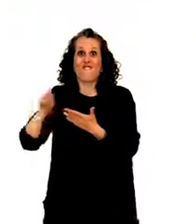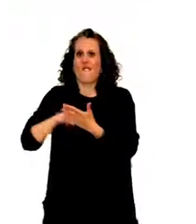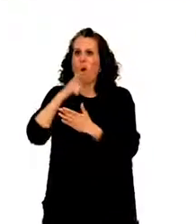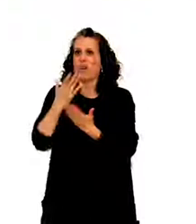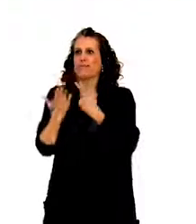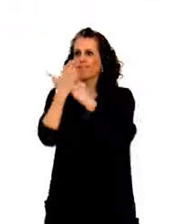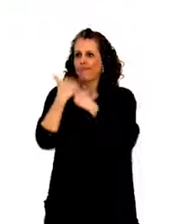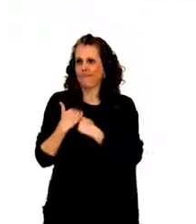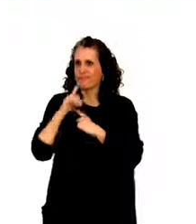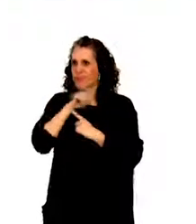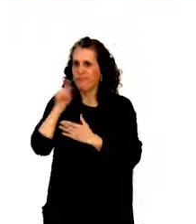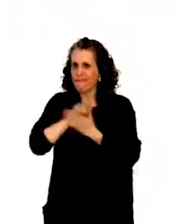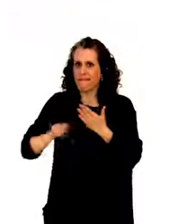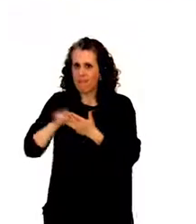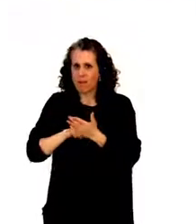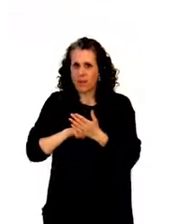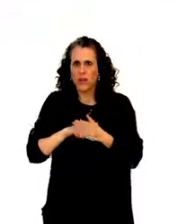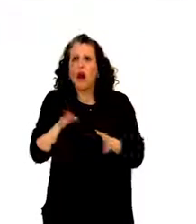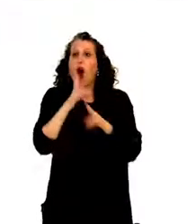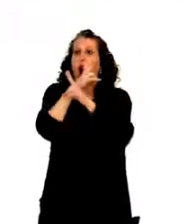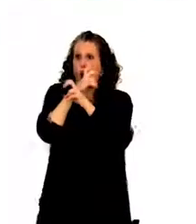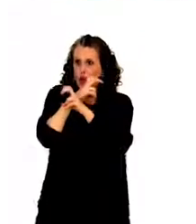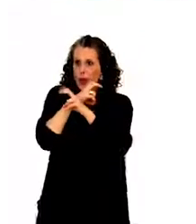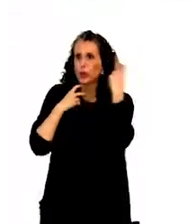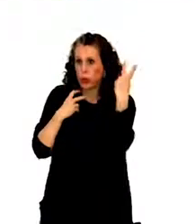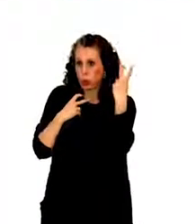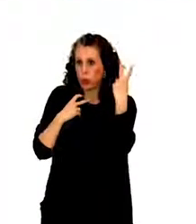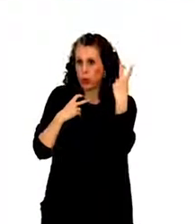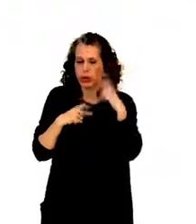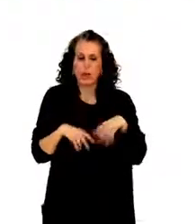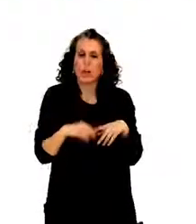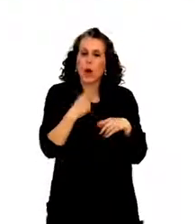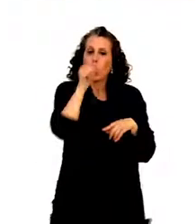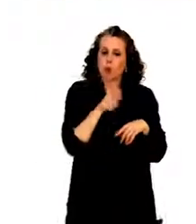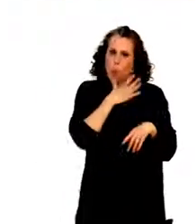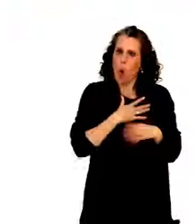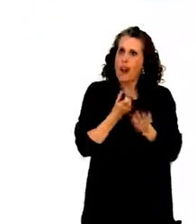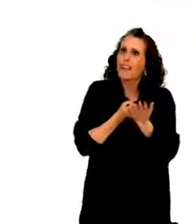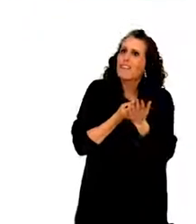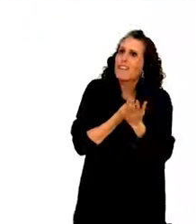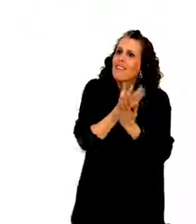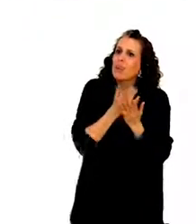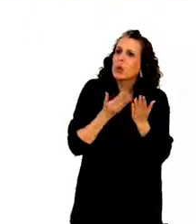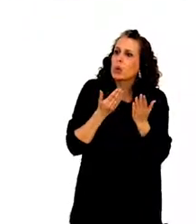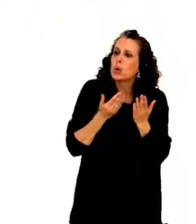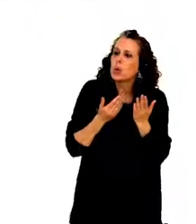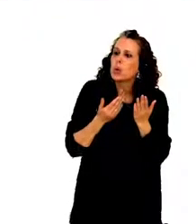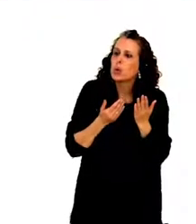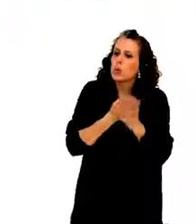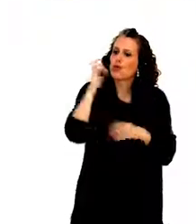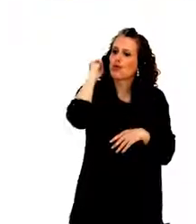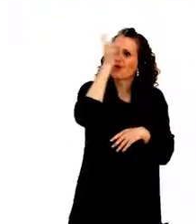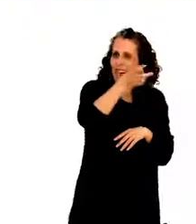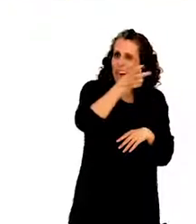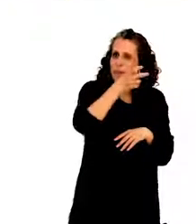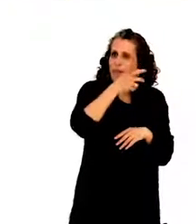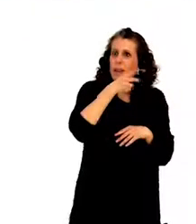Austria too. One was a lack of accessible information on the new tram line in one